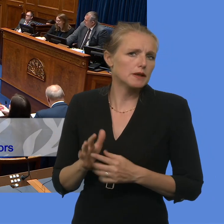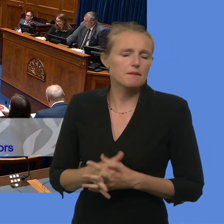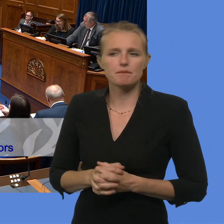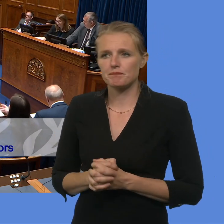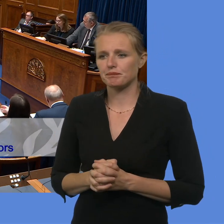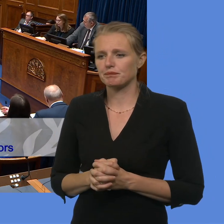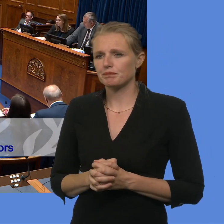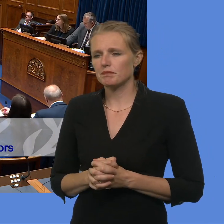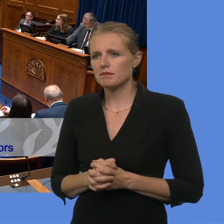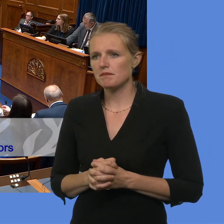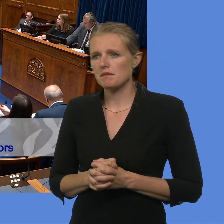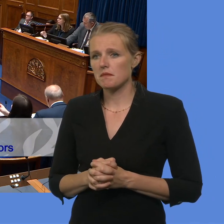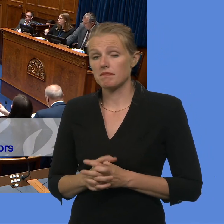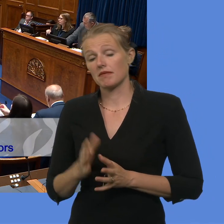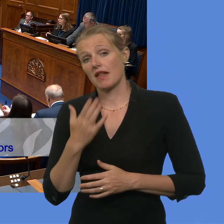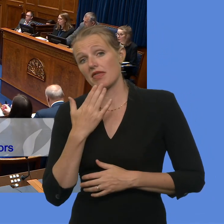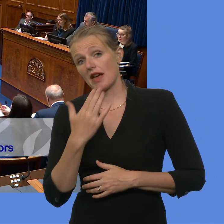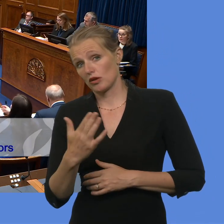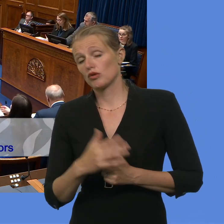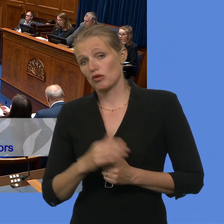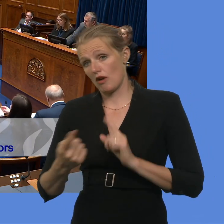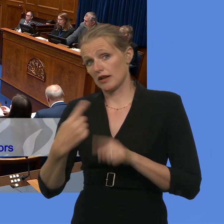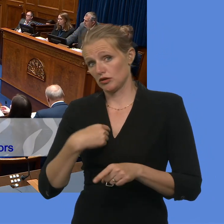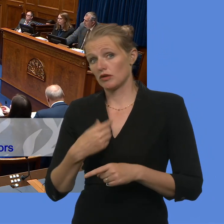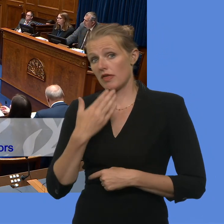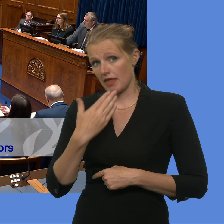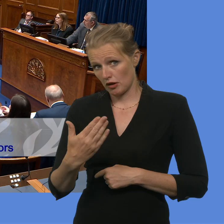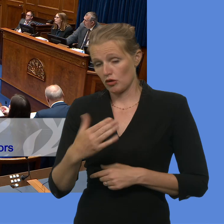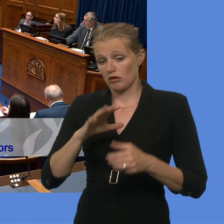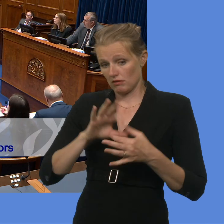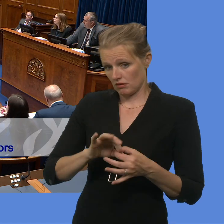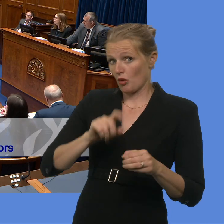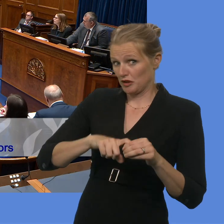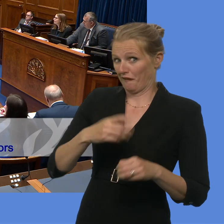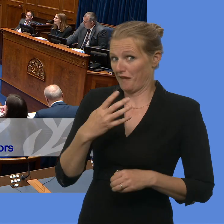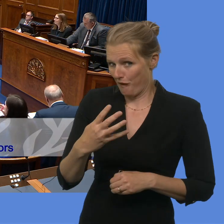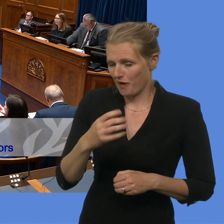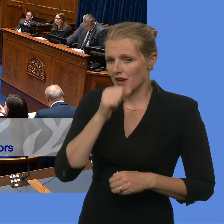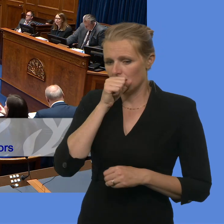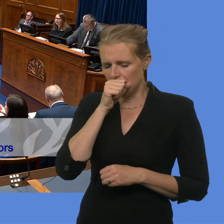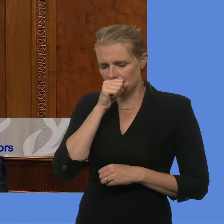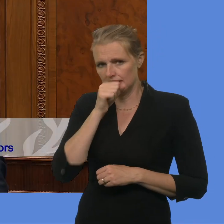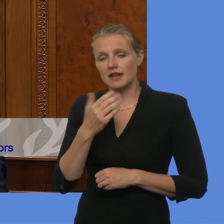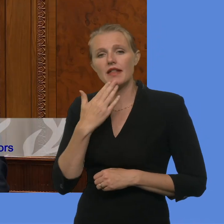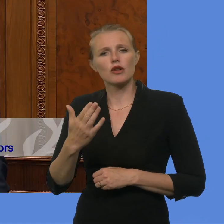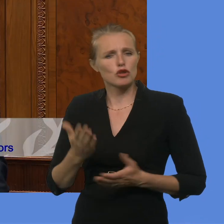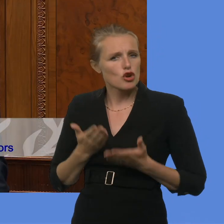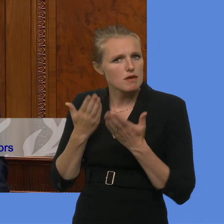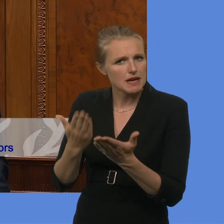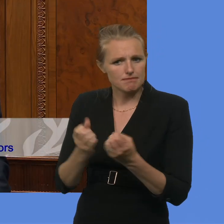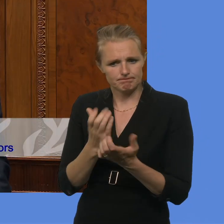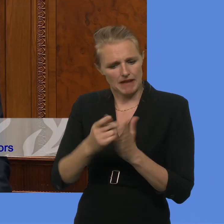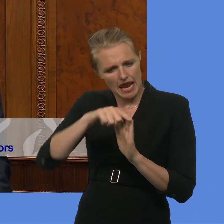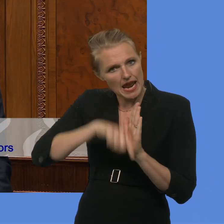Thank you. I thank the Deputy First Minister for her answer to question number four and her commitment to introduce legislation